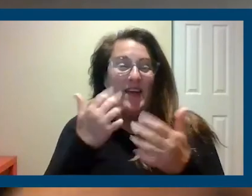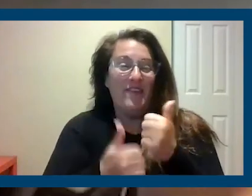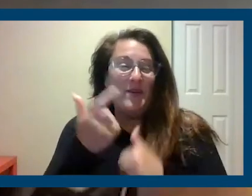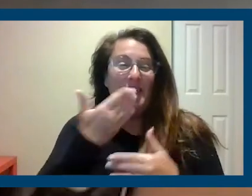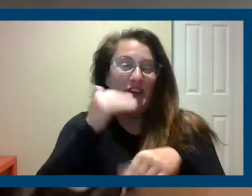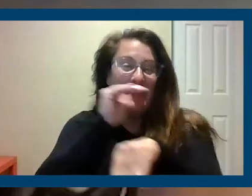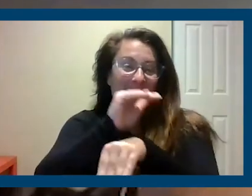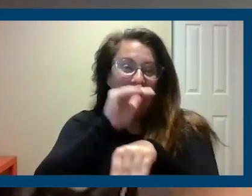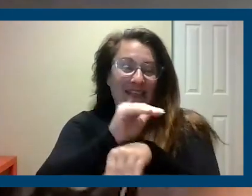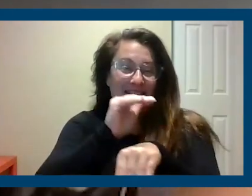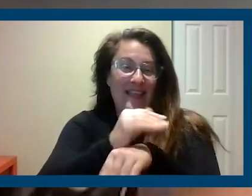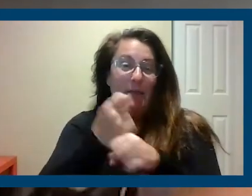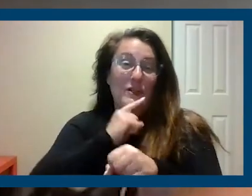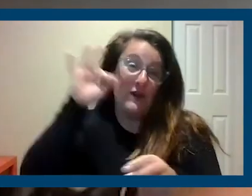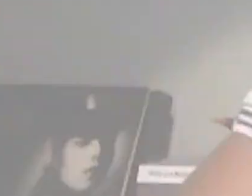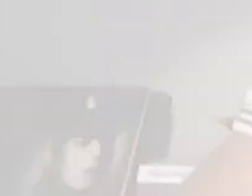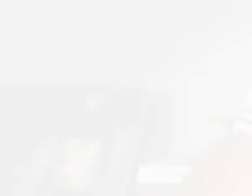evening. Make sure you vote.